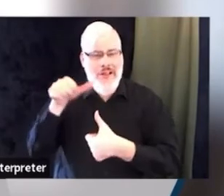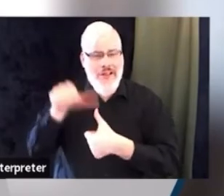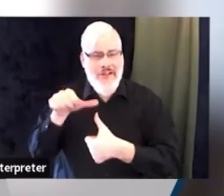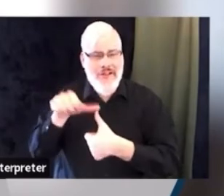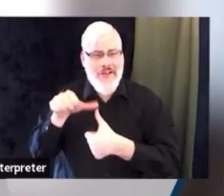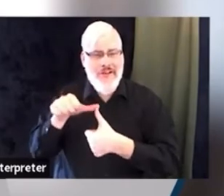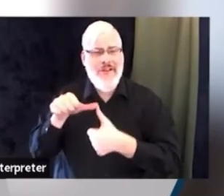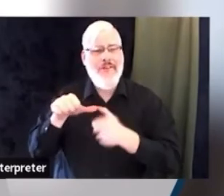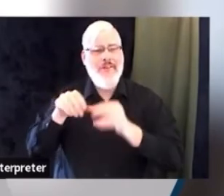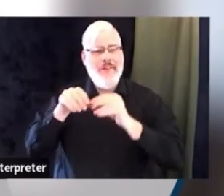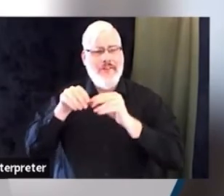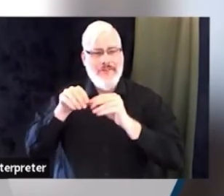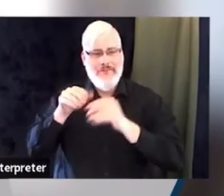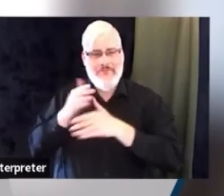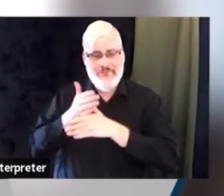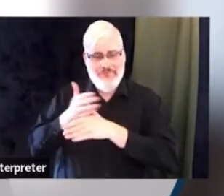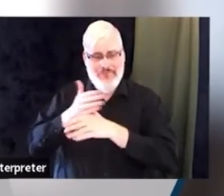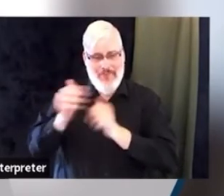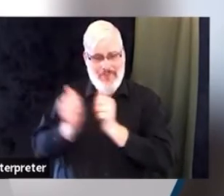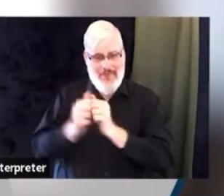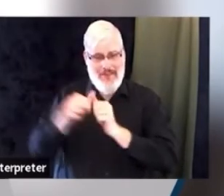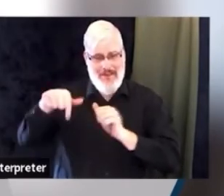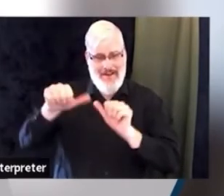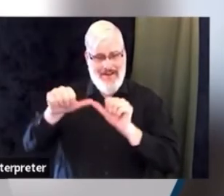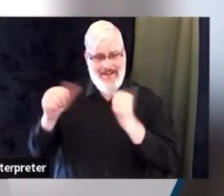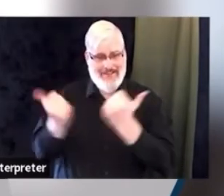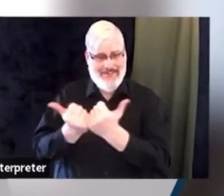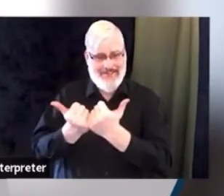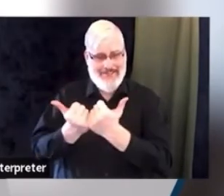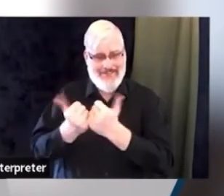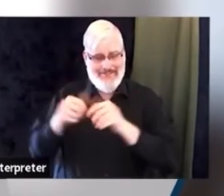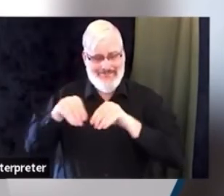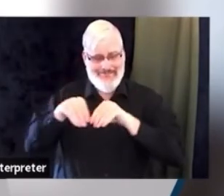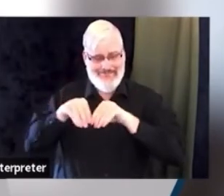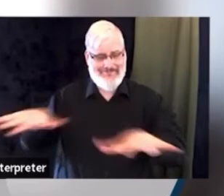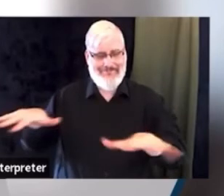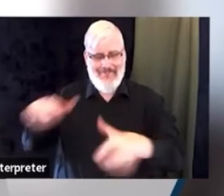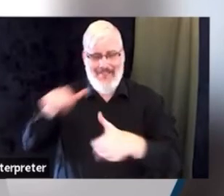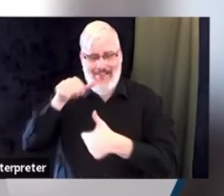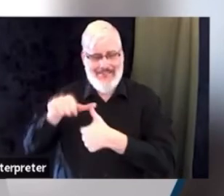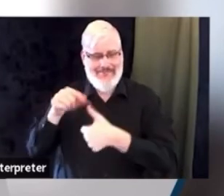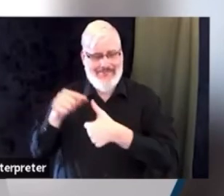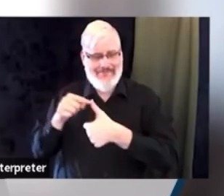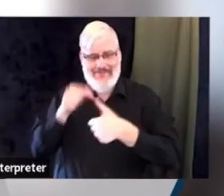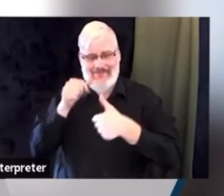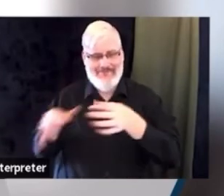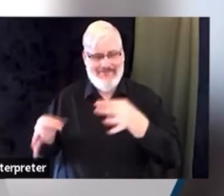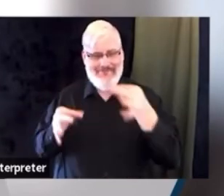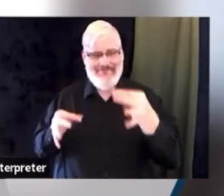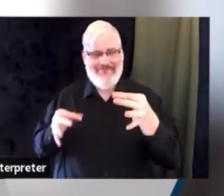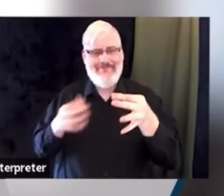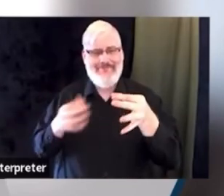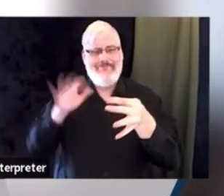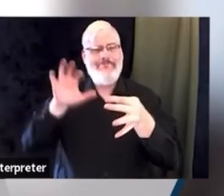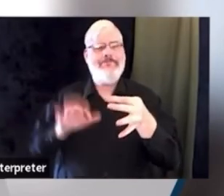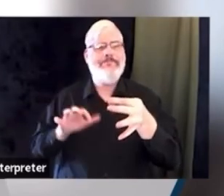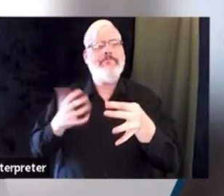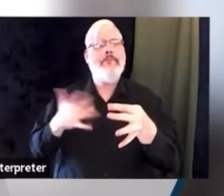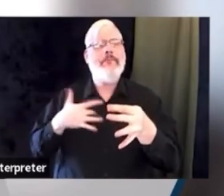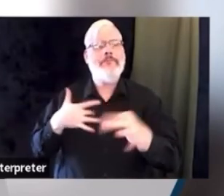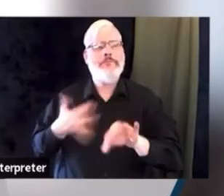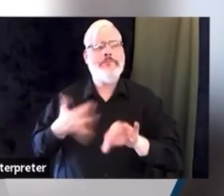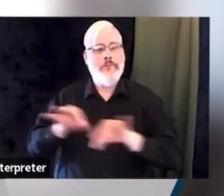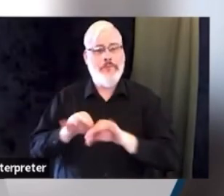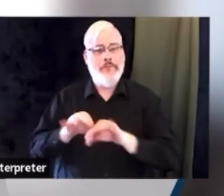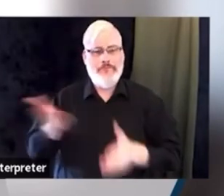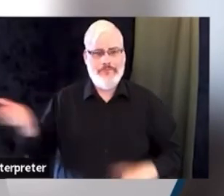understand where the fire chief sits from a perspective and a starting point and expectations and sort